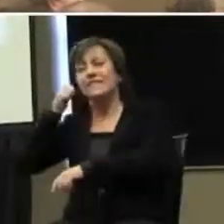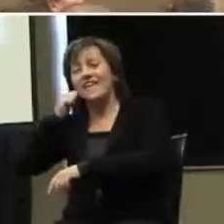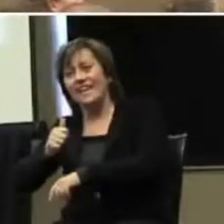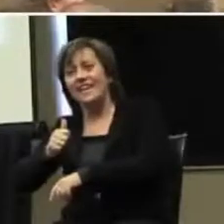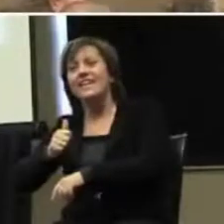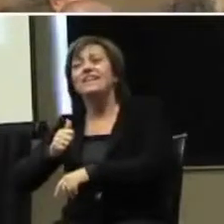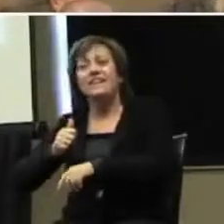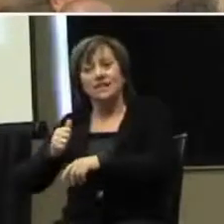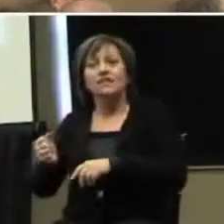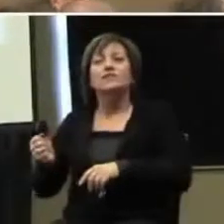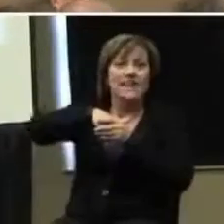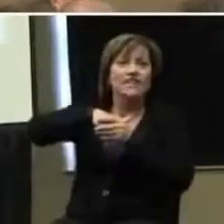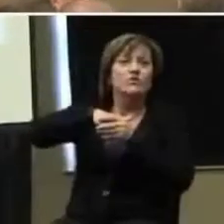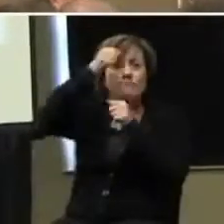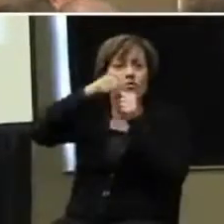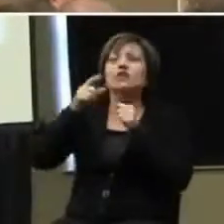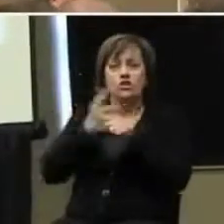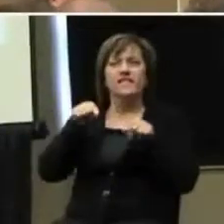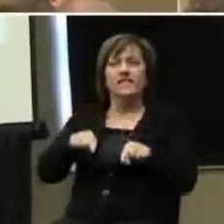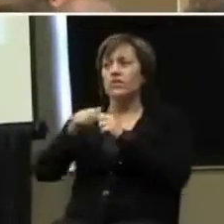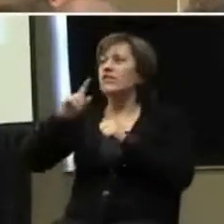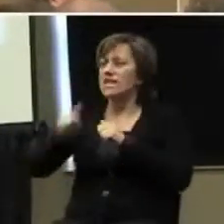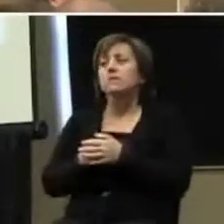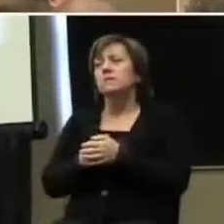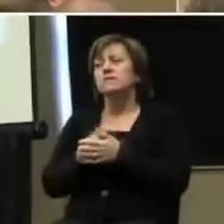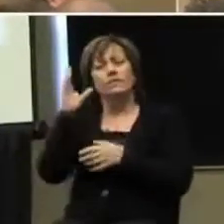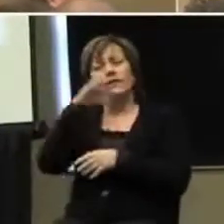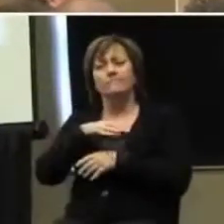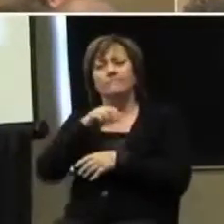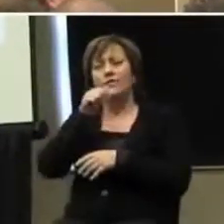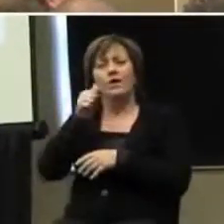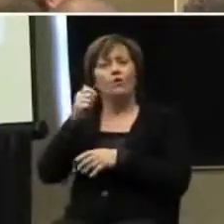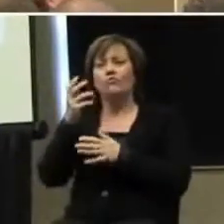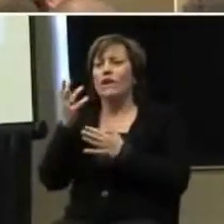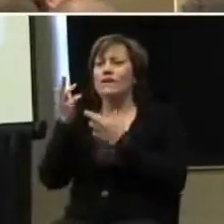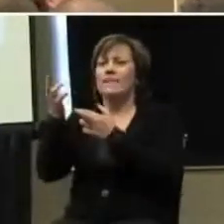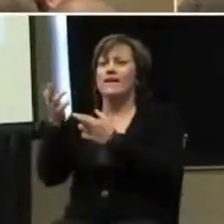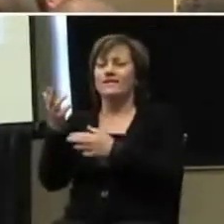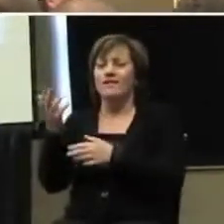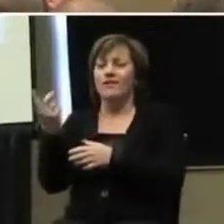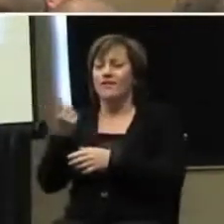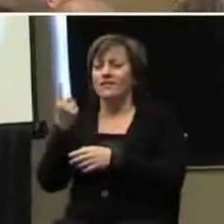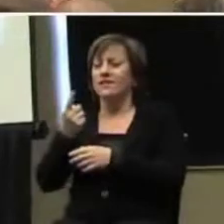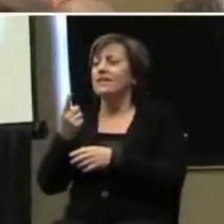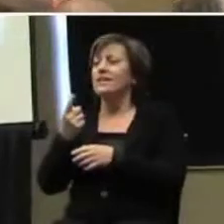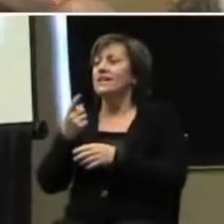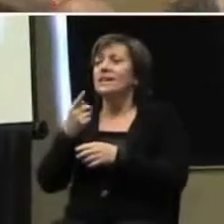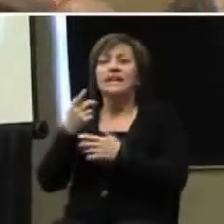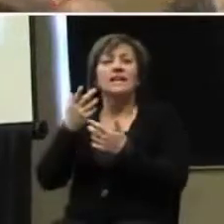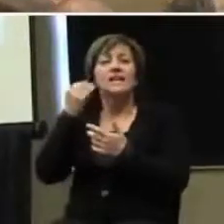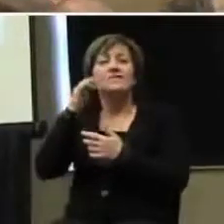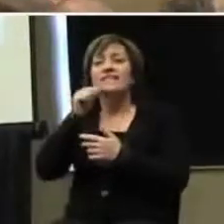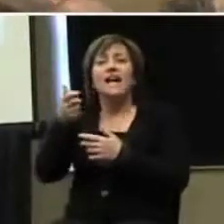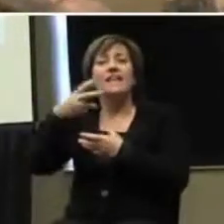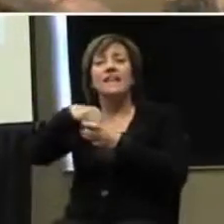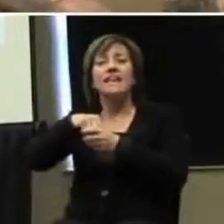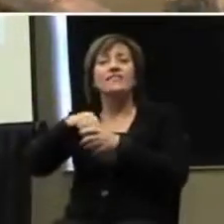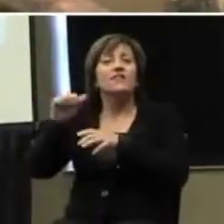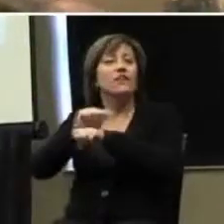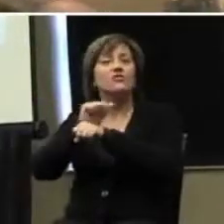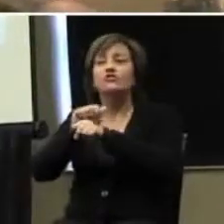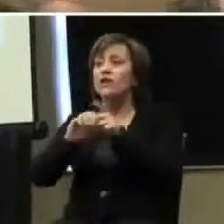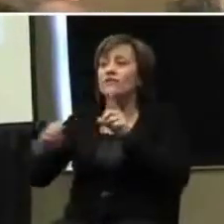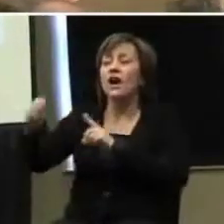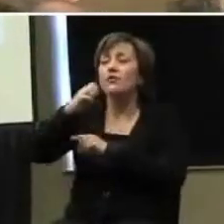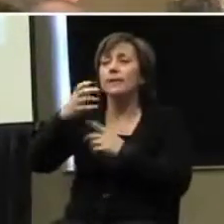I'm doing ten times, three times a day. And again, it's to get it into that working memory. You're going to use this with a child that